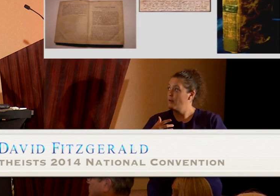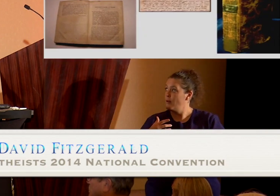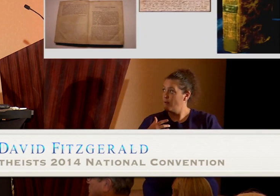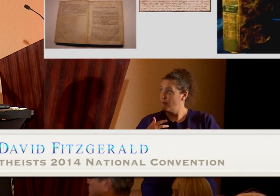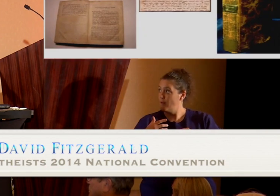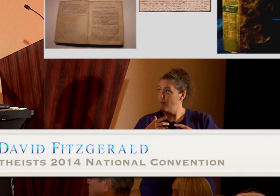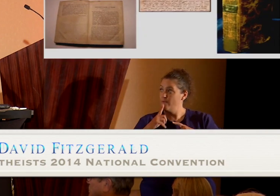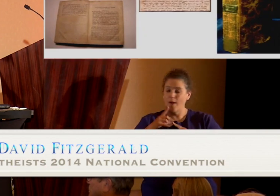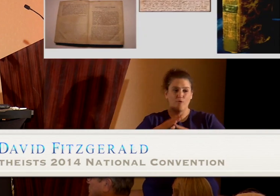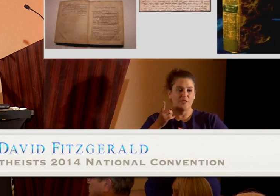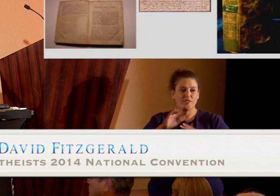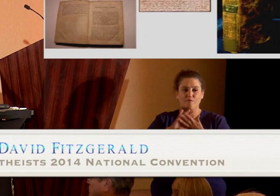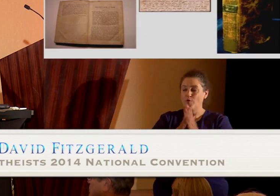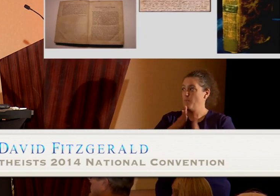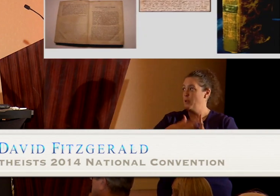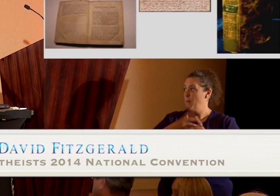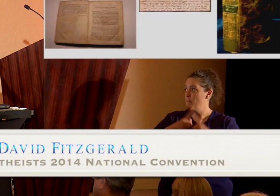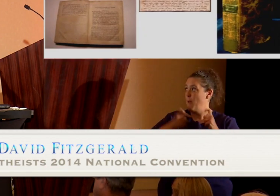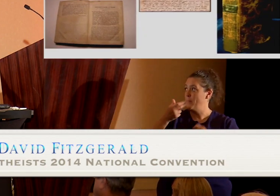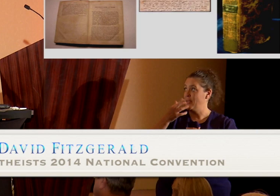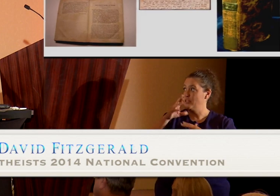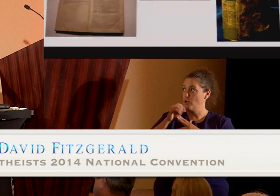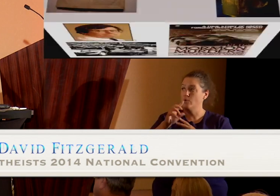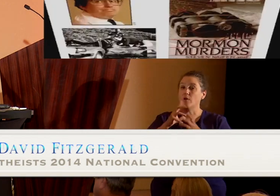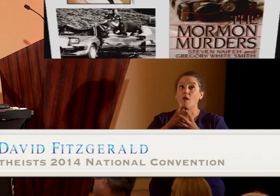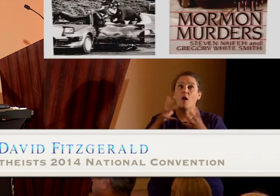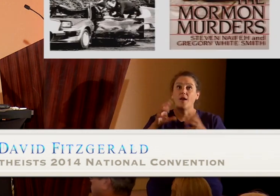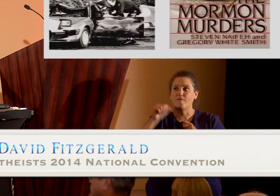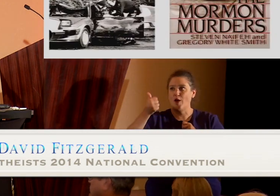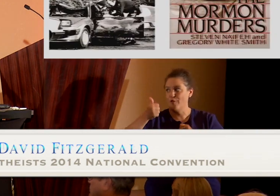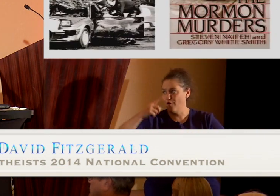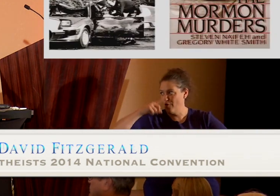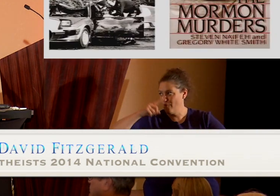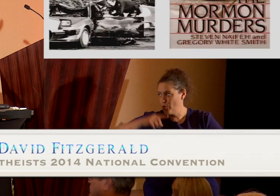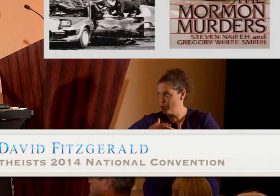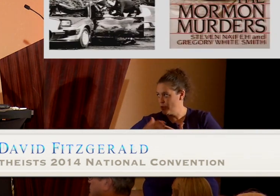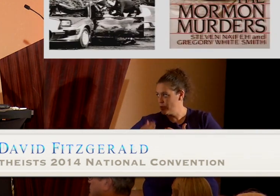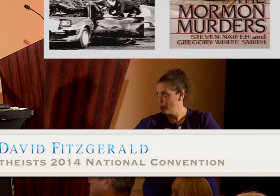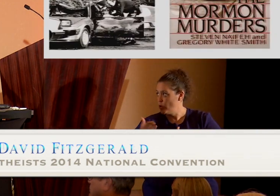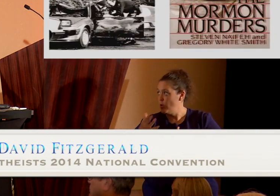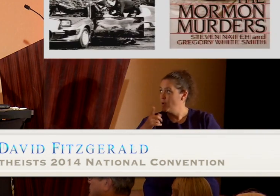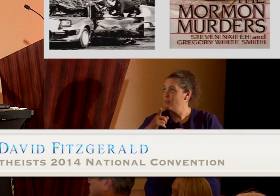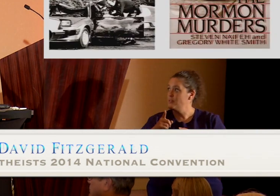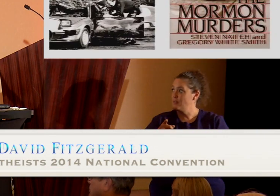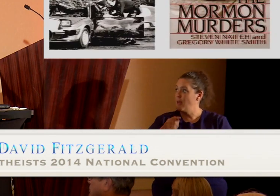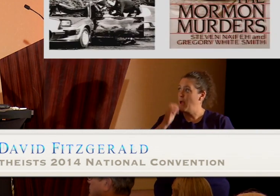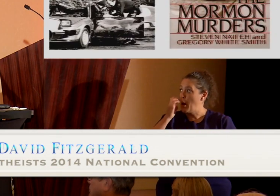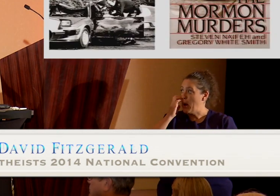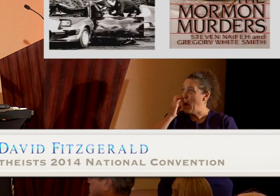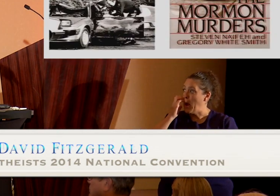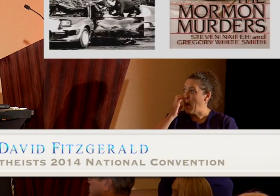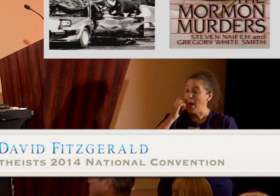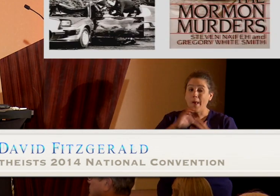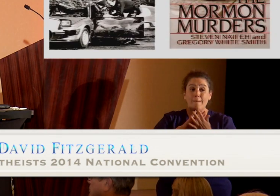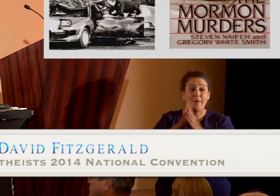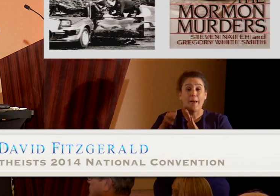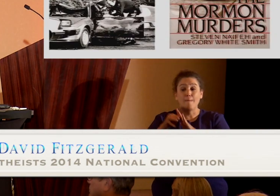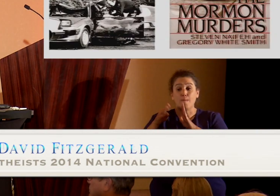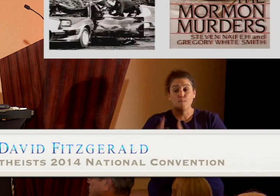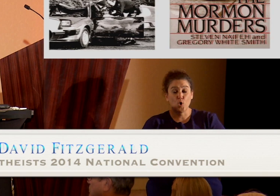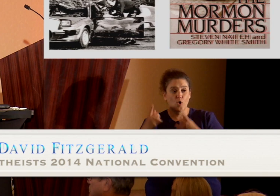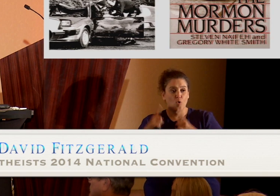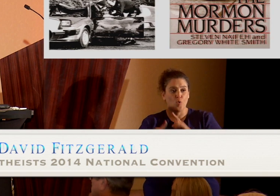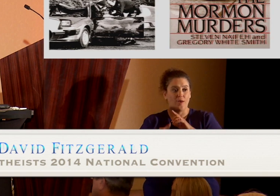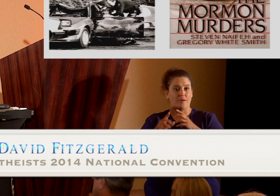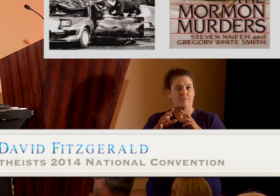is that it, because it wasn't just that, it was loads of forgeries, um, is that he went from forger to murder when it turned out that all his